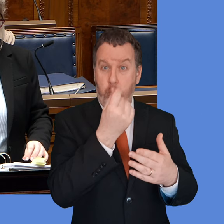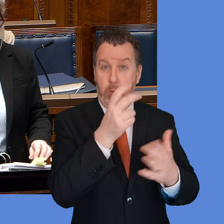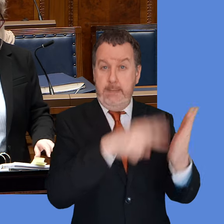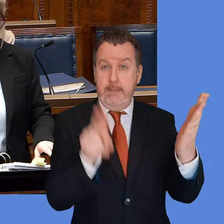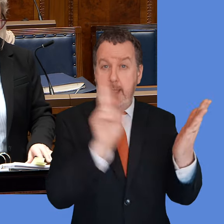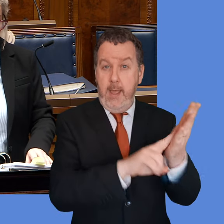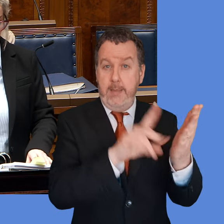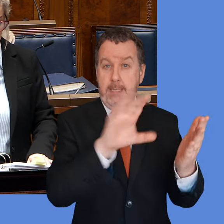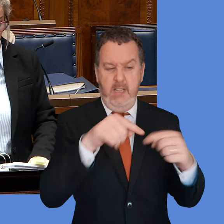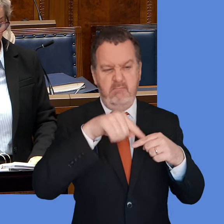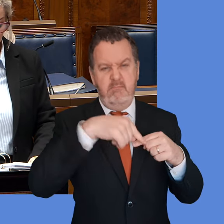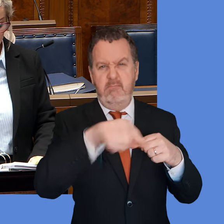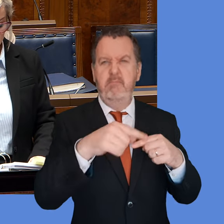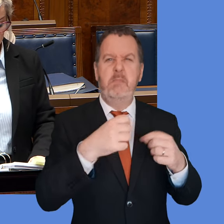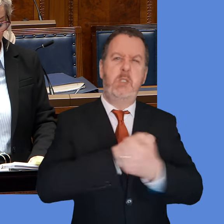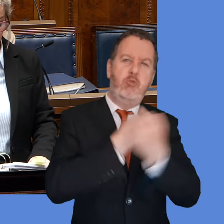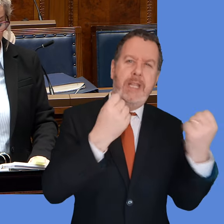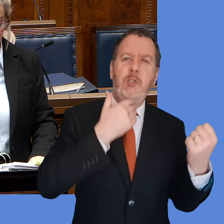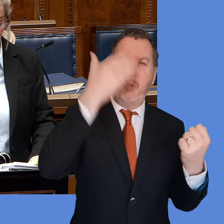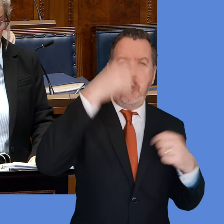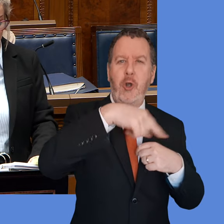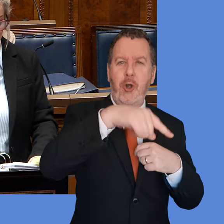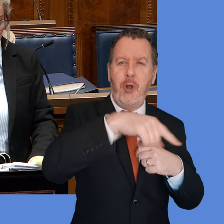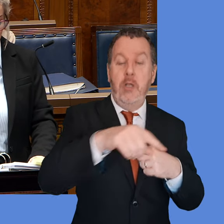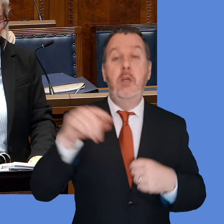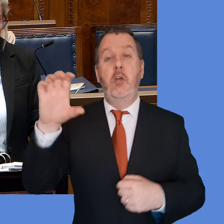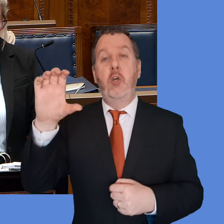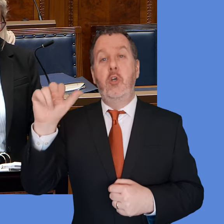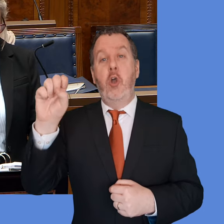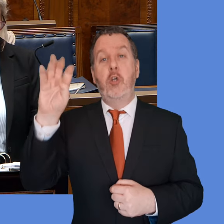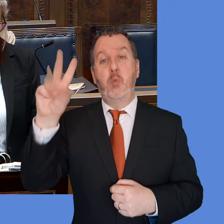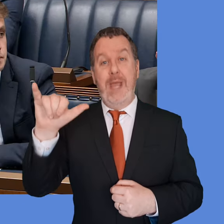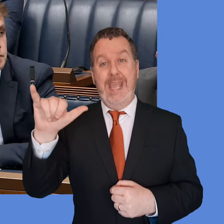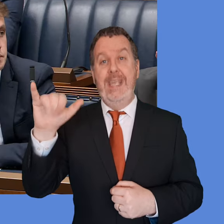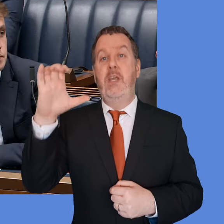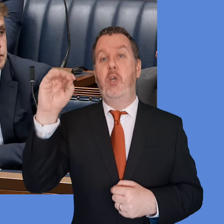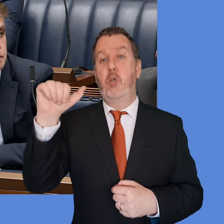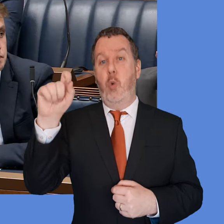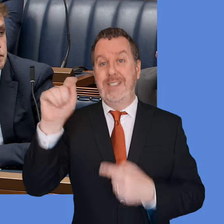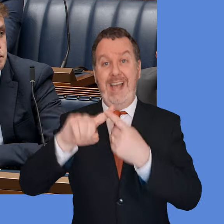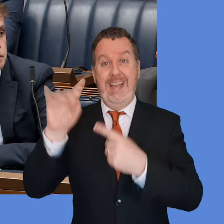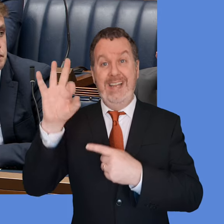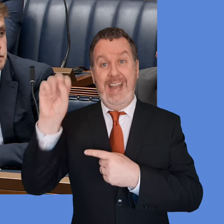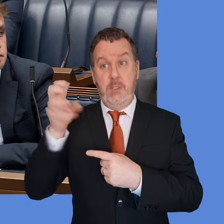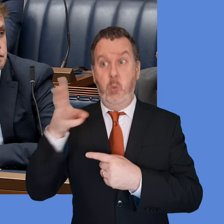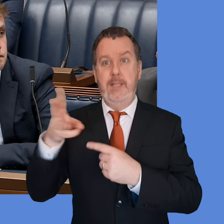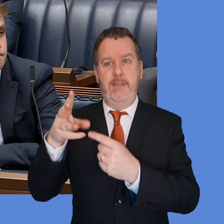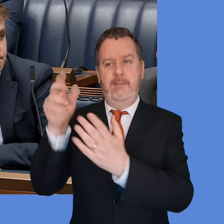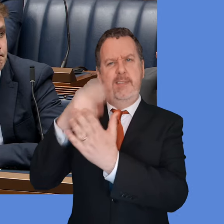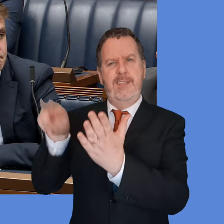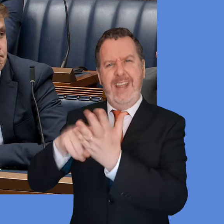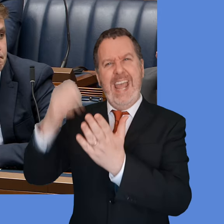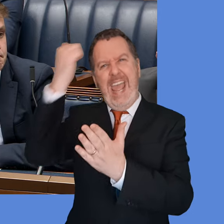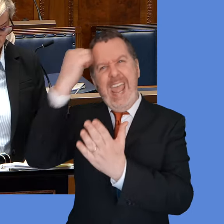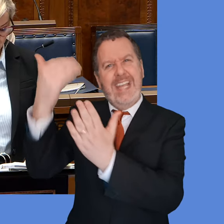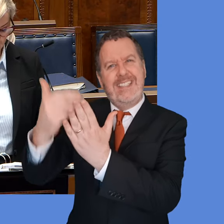and likewise Causeway, Coast and Glens are progressing towards signing their heads of terms in spring of this year so that's absolutely